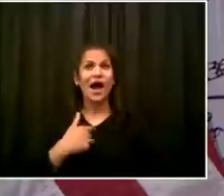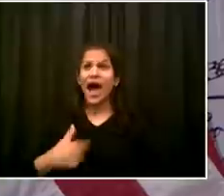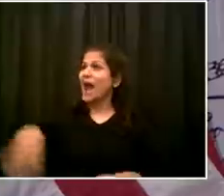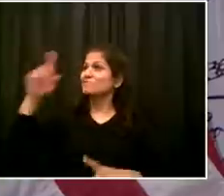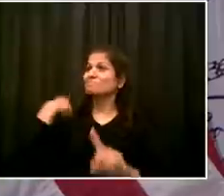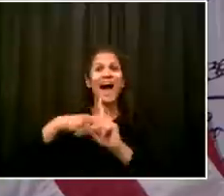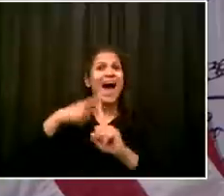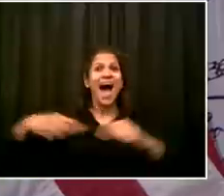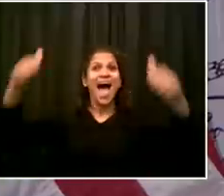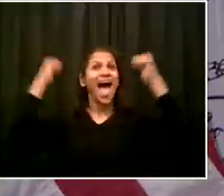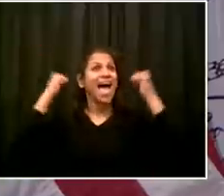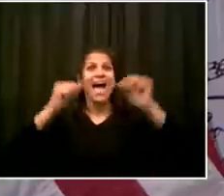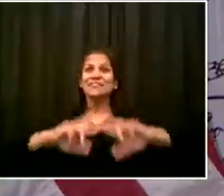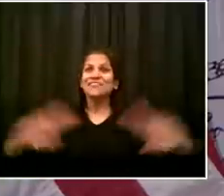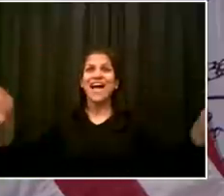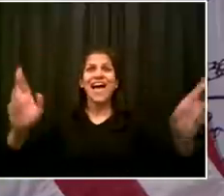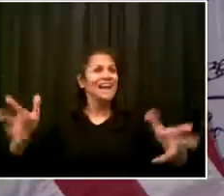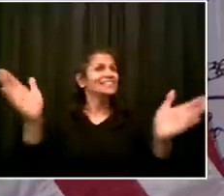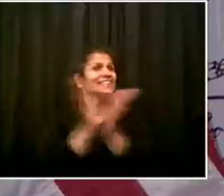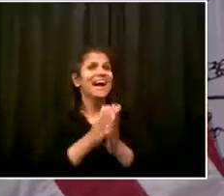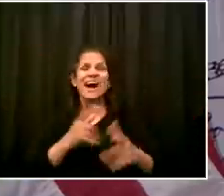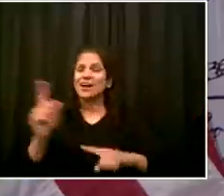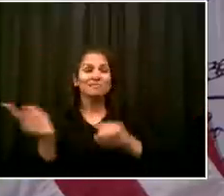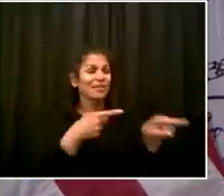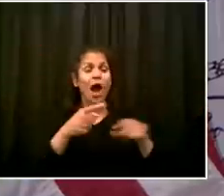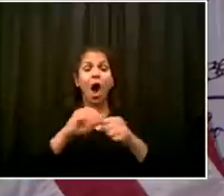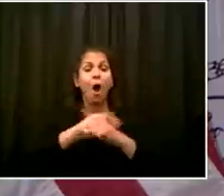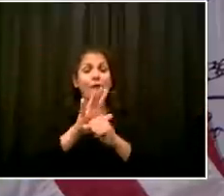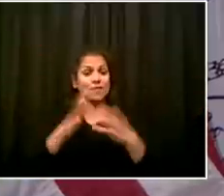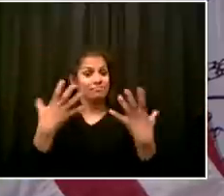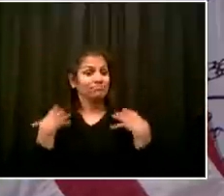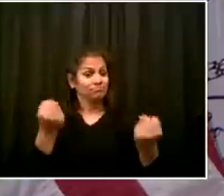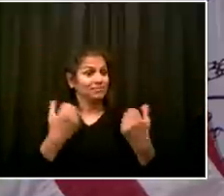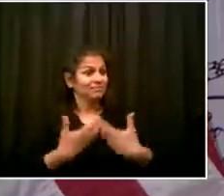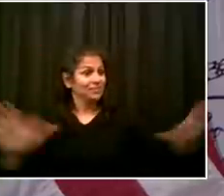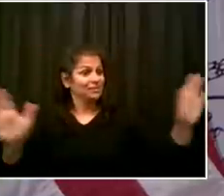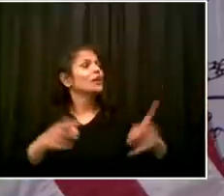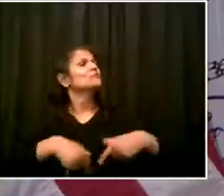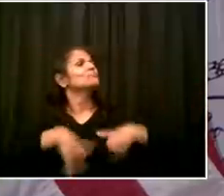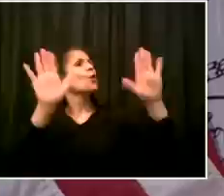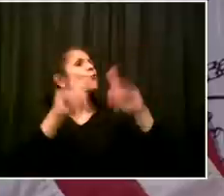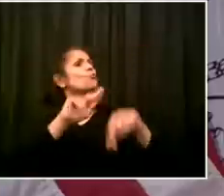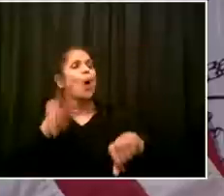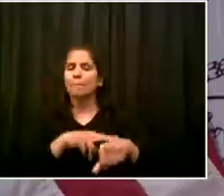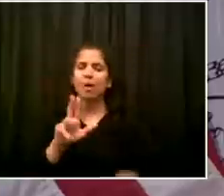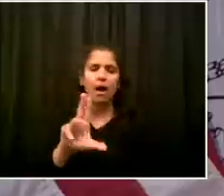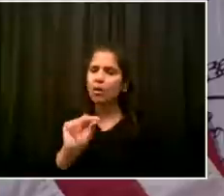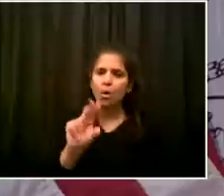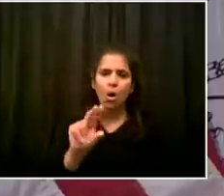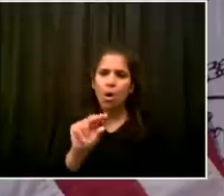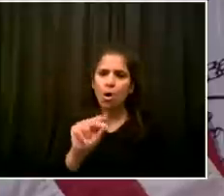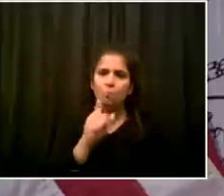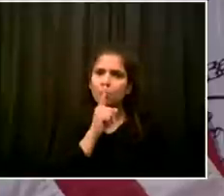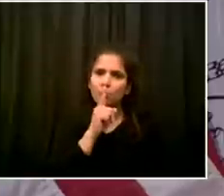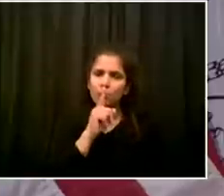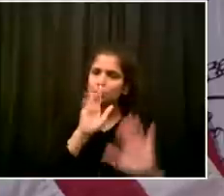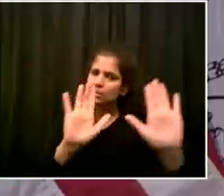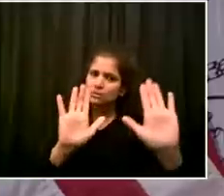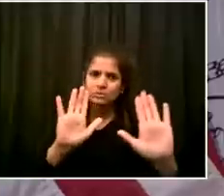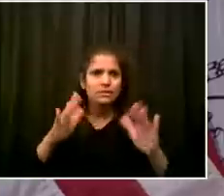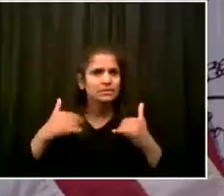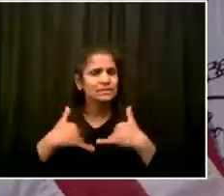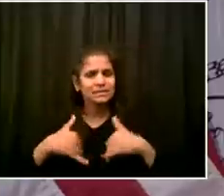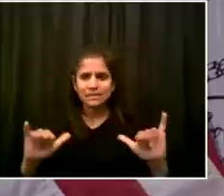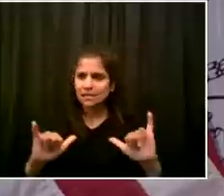still need to. If you're supposed to be using PPEs in your work, you got to keep doing it. Everyone's got to keep socially distancing. Everyone's got to keep using face